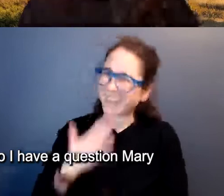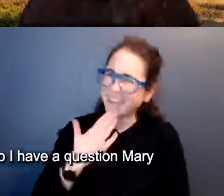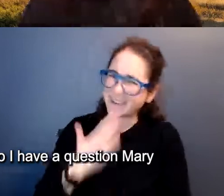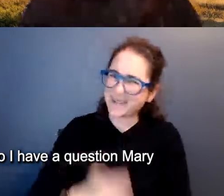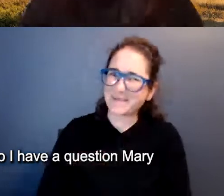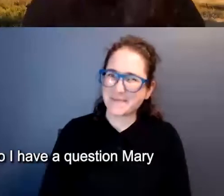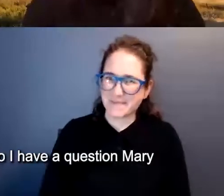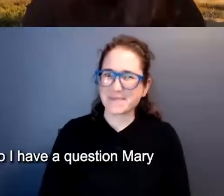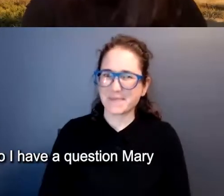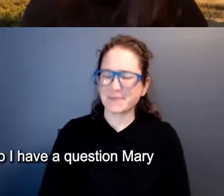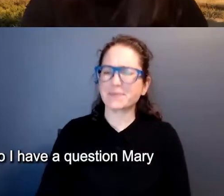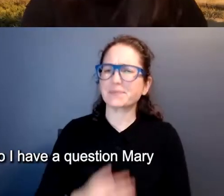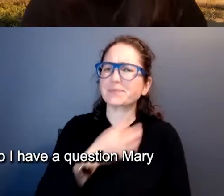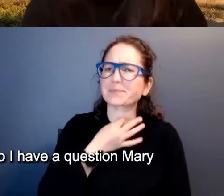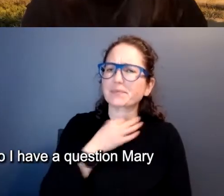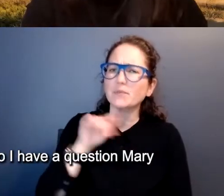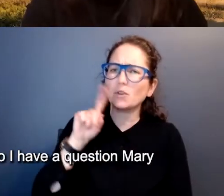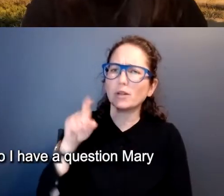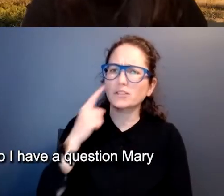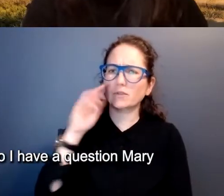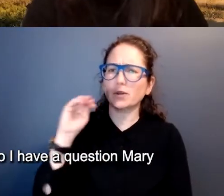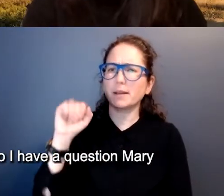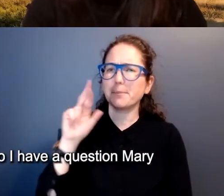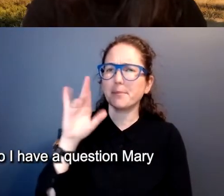So I have a question, Marianne, for you.